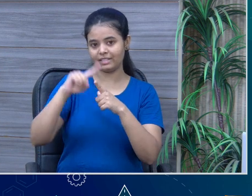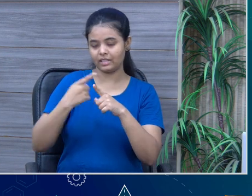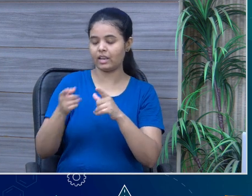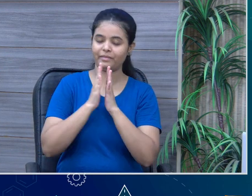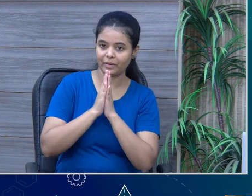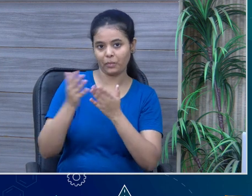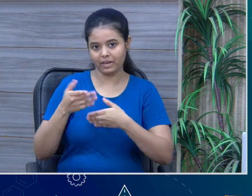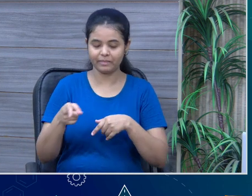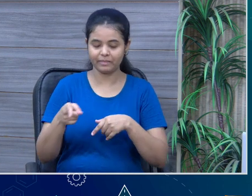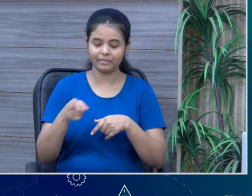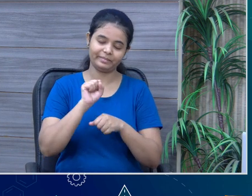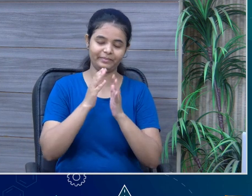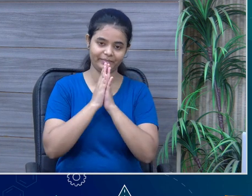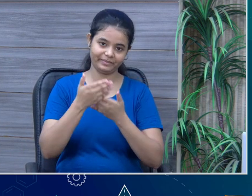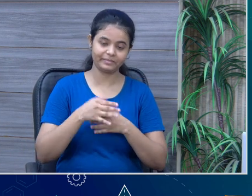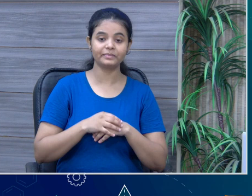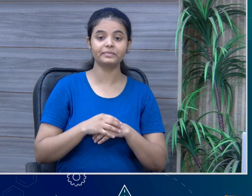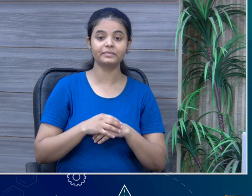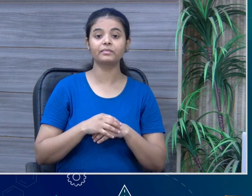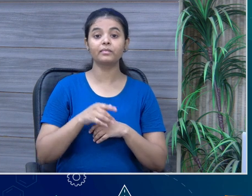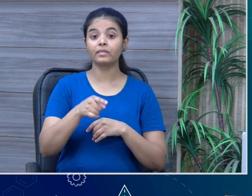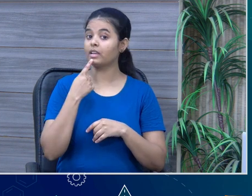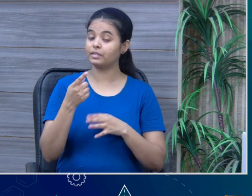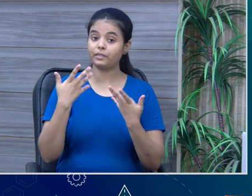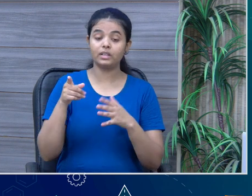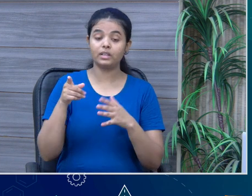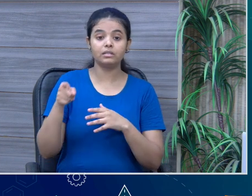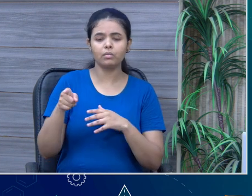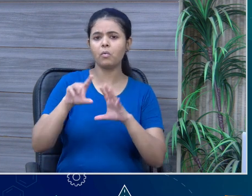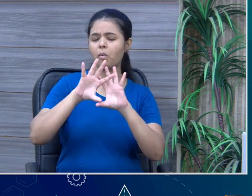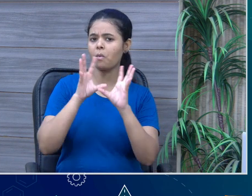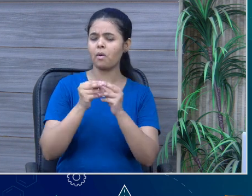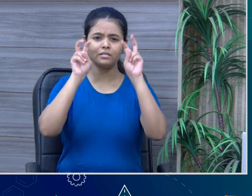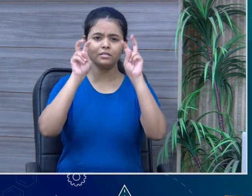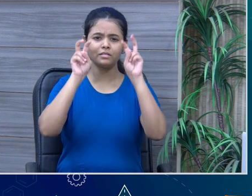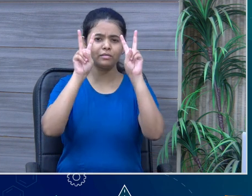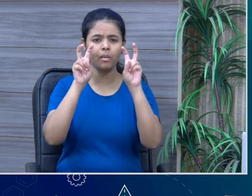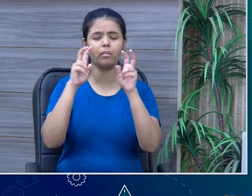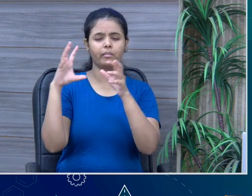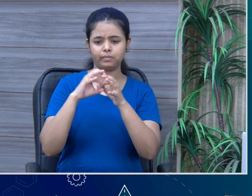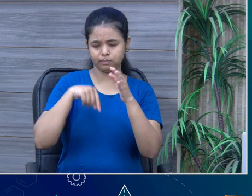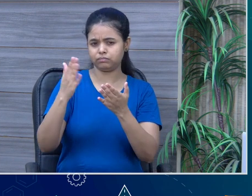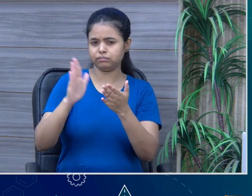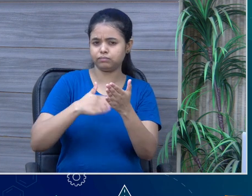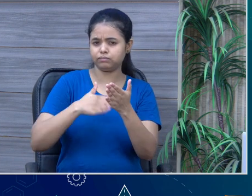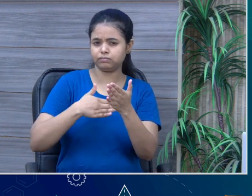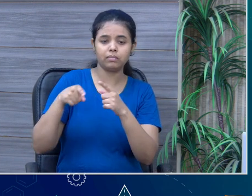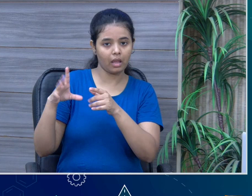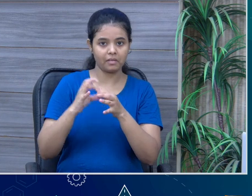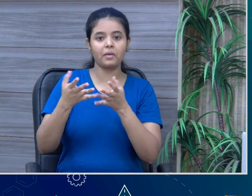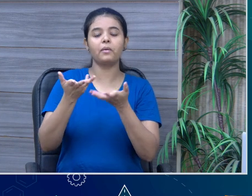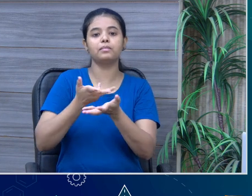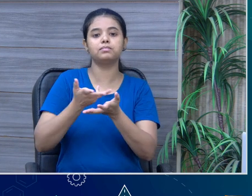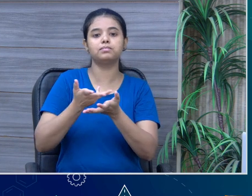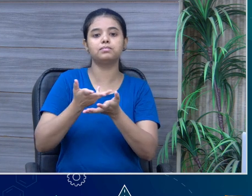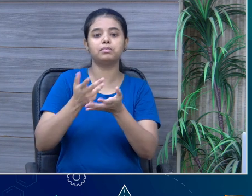everyone. Namaskar, ma'am. And like I said, she will be discussing the entire poem. Please share your questions till 12.30.